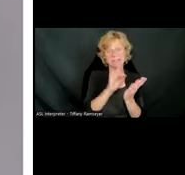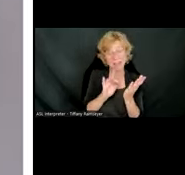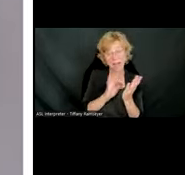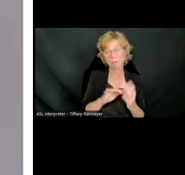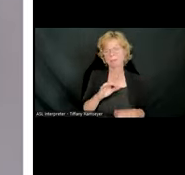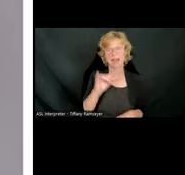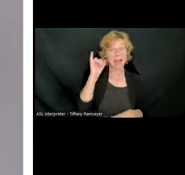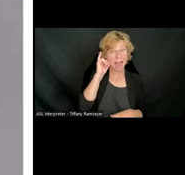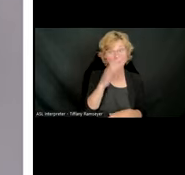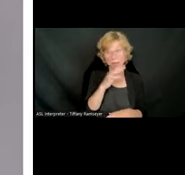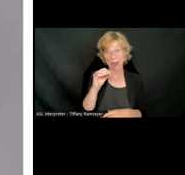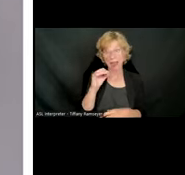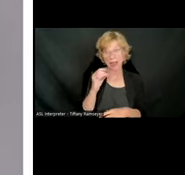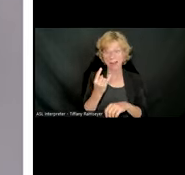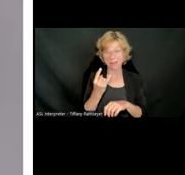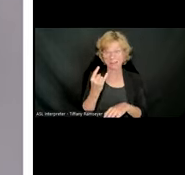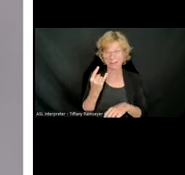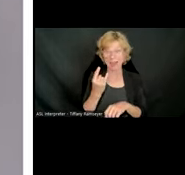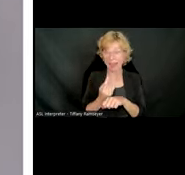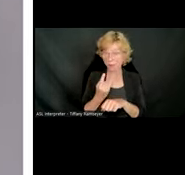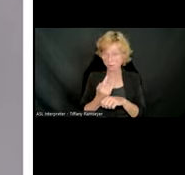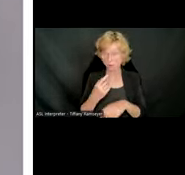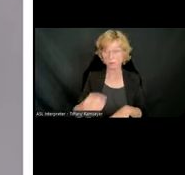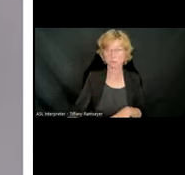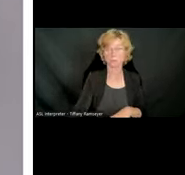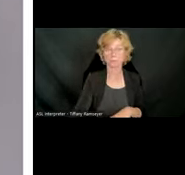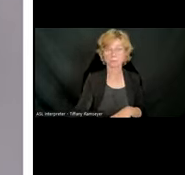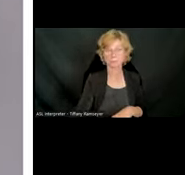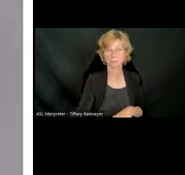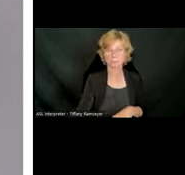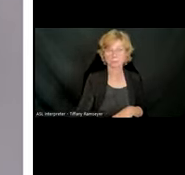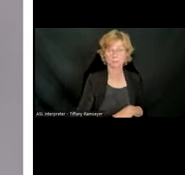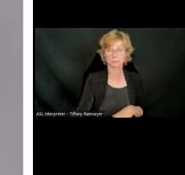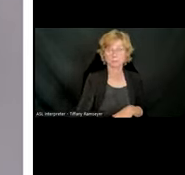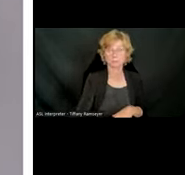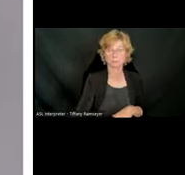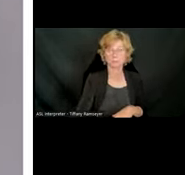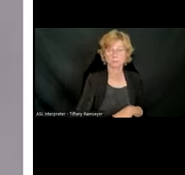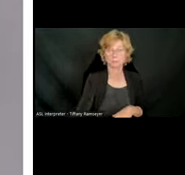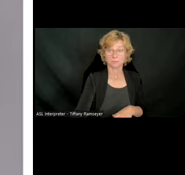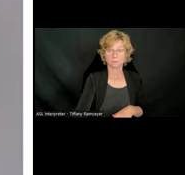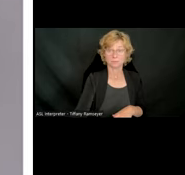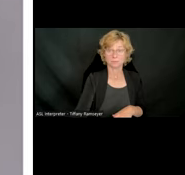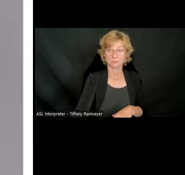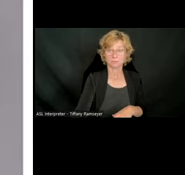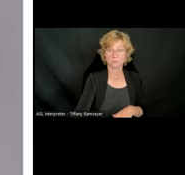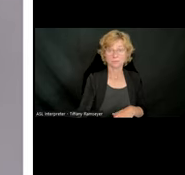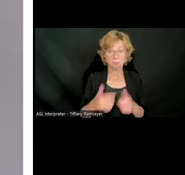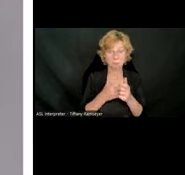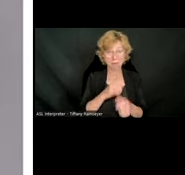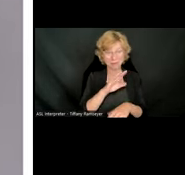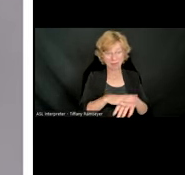on laptops, desktops, braille devices, and even smart speakers. And based on the device and the format that works for that student,